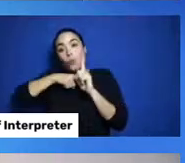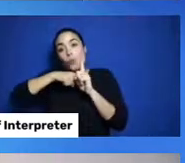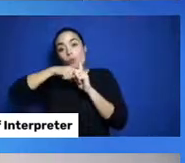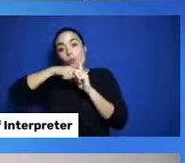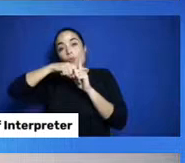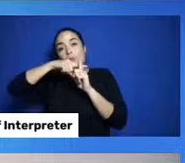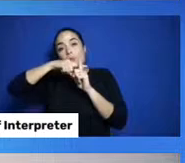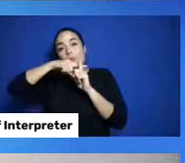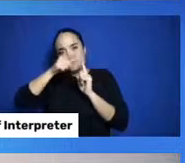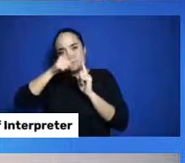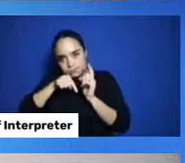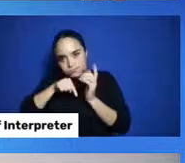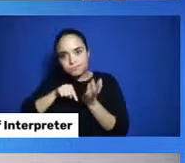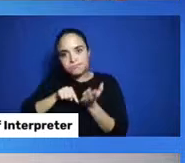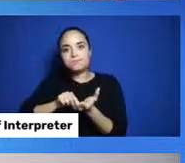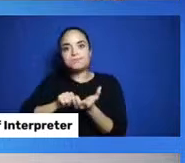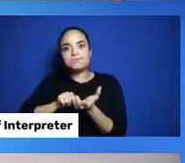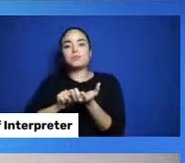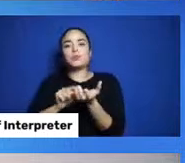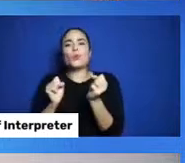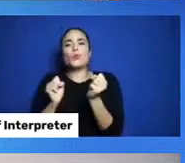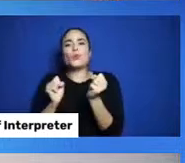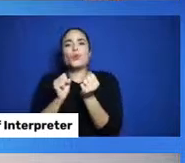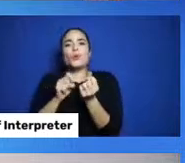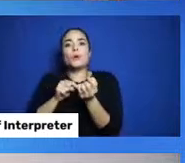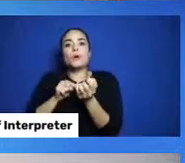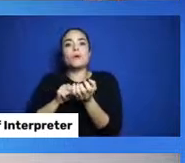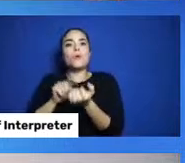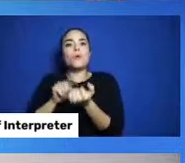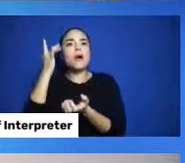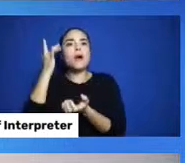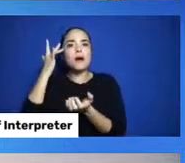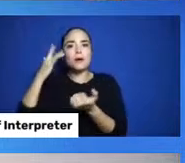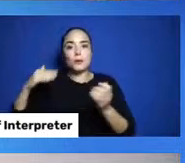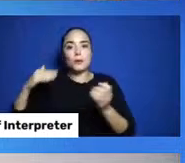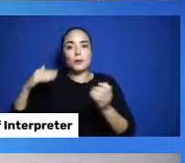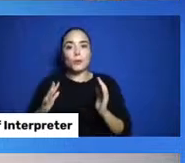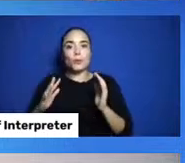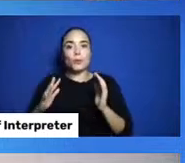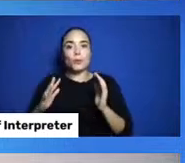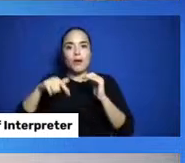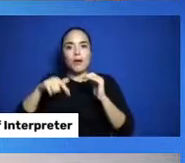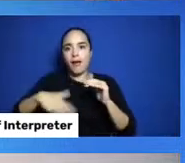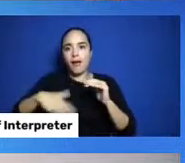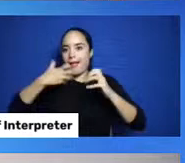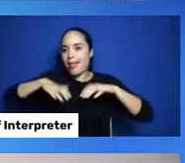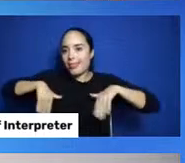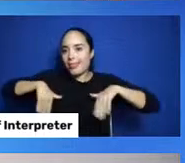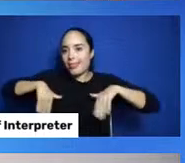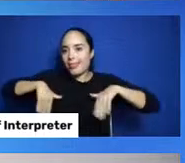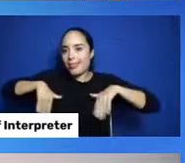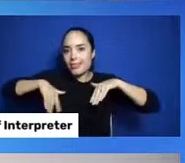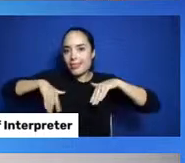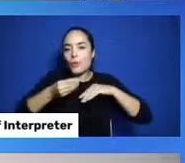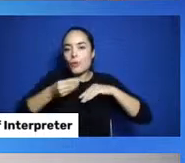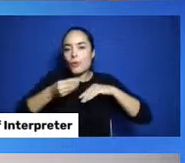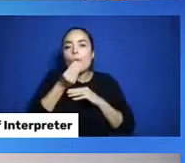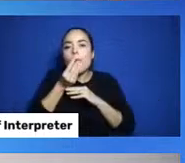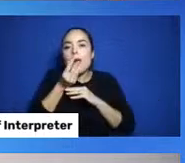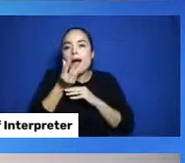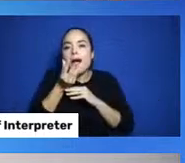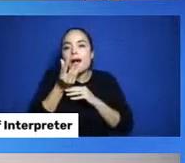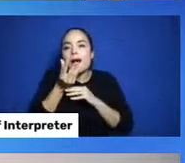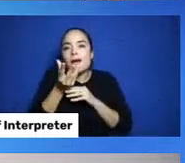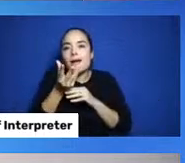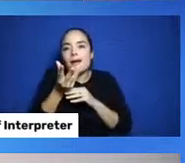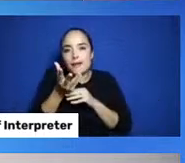Because, it's not the hottest air. It's just warm. So, it falls. And, then it touches the fire. And, it turns into